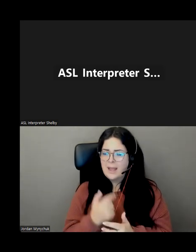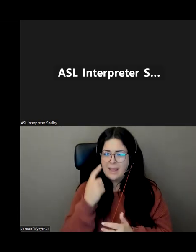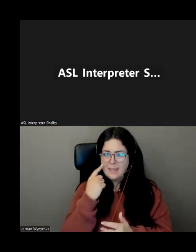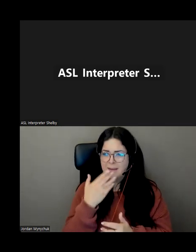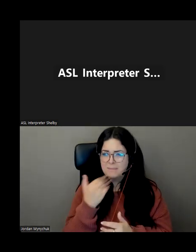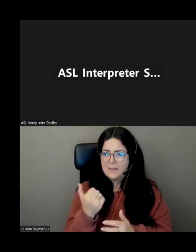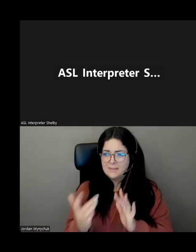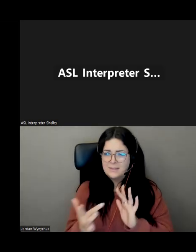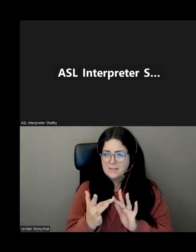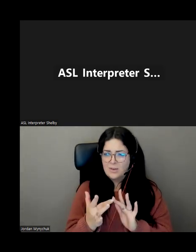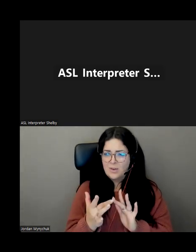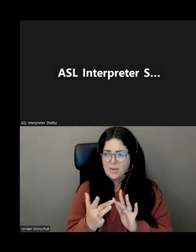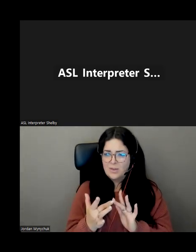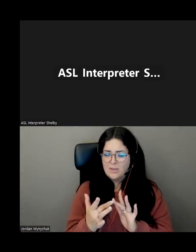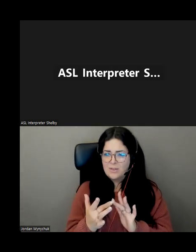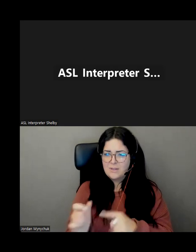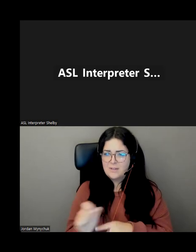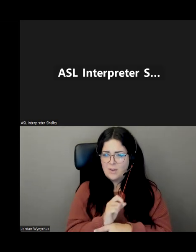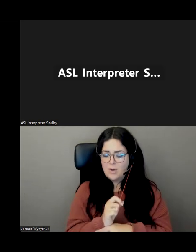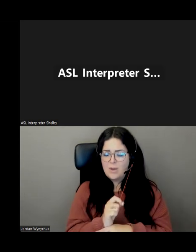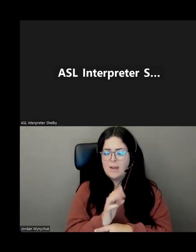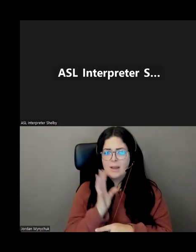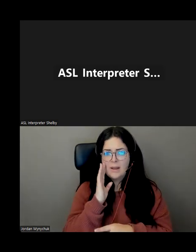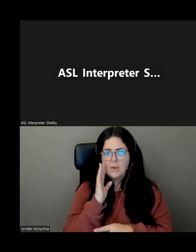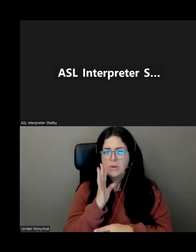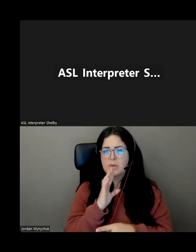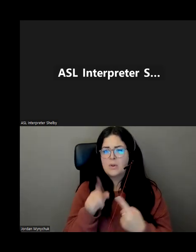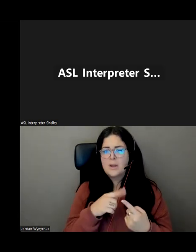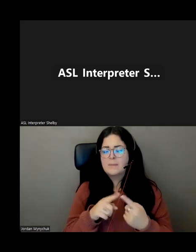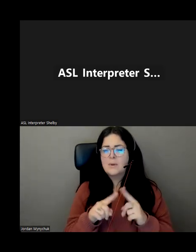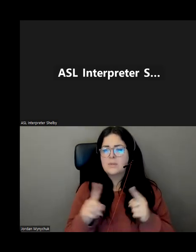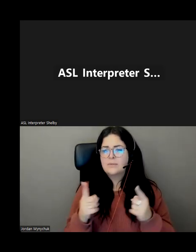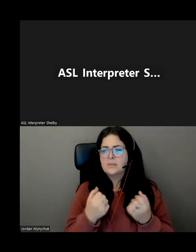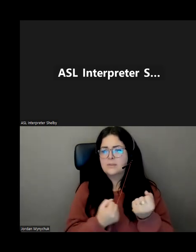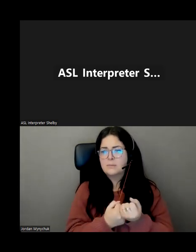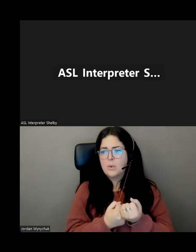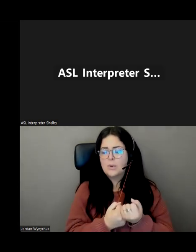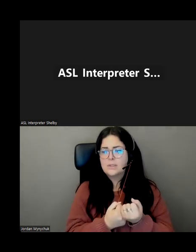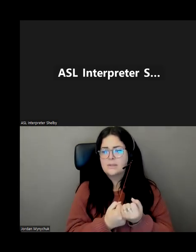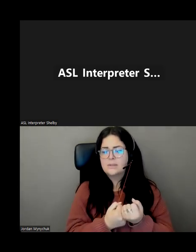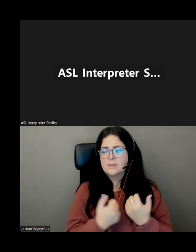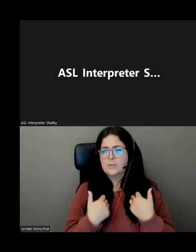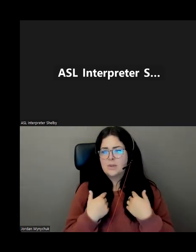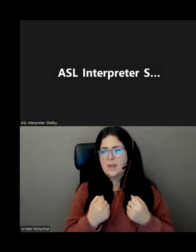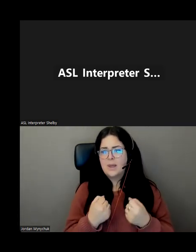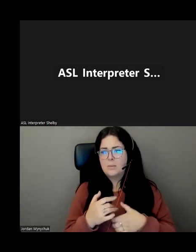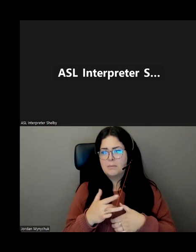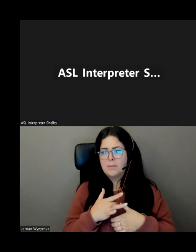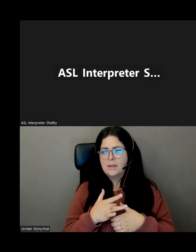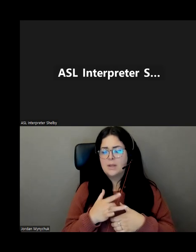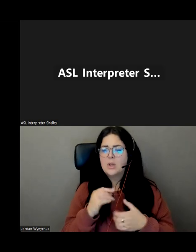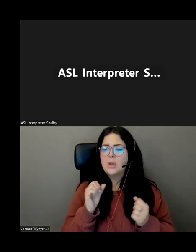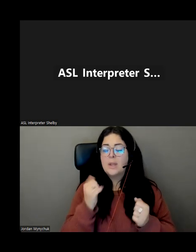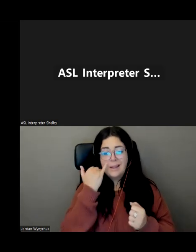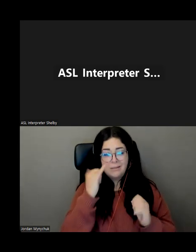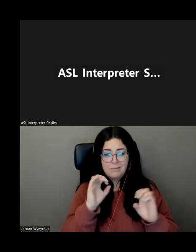because you're talking about different supports i know with the personal health bot in itself there's responders that you list in case you